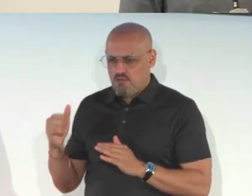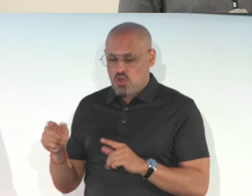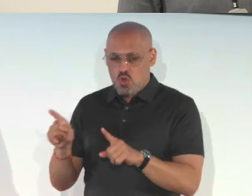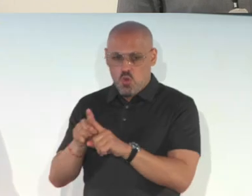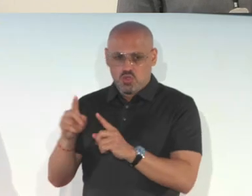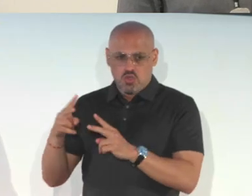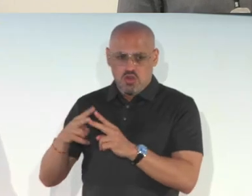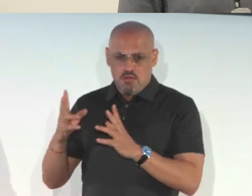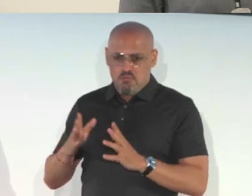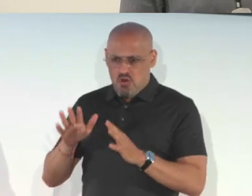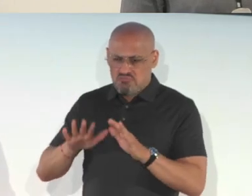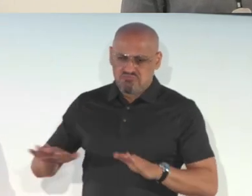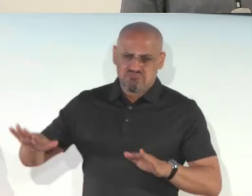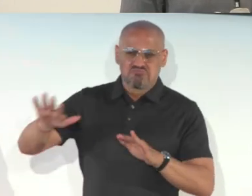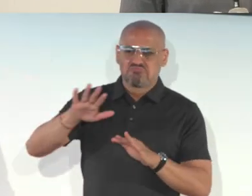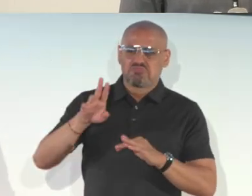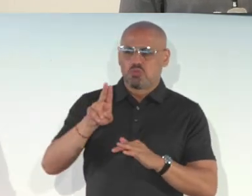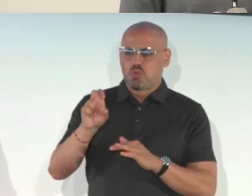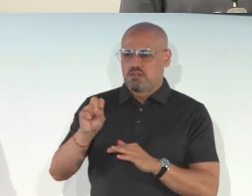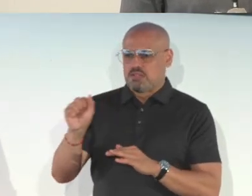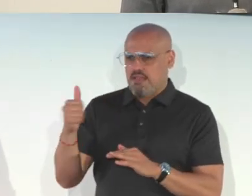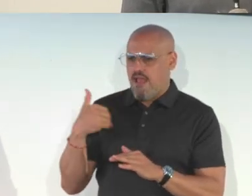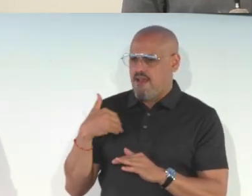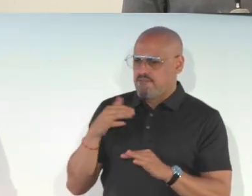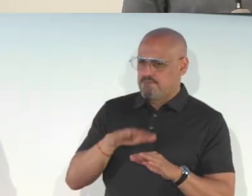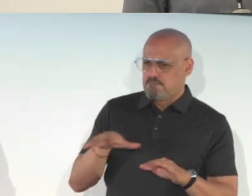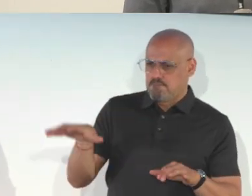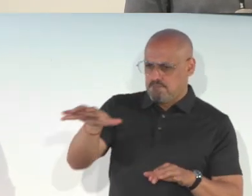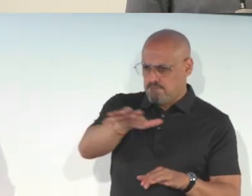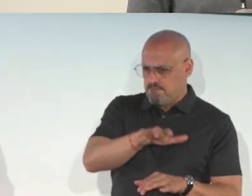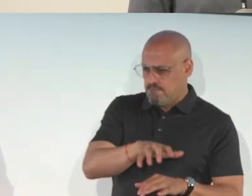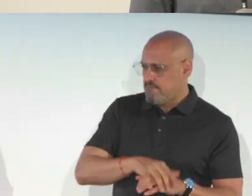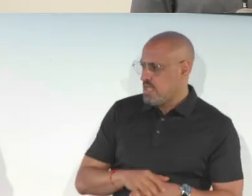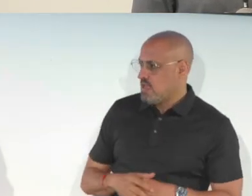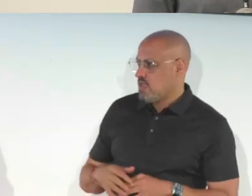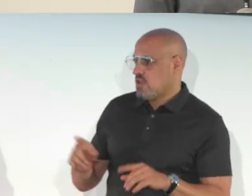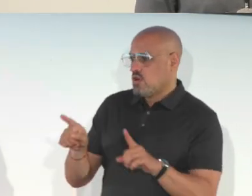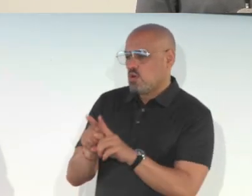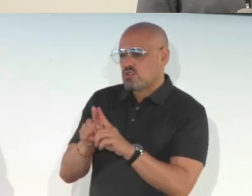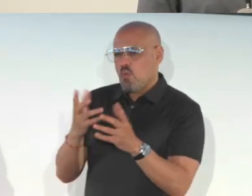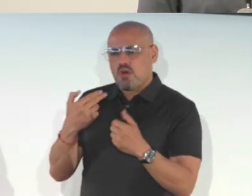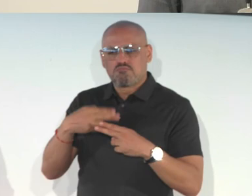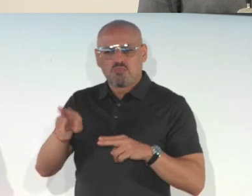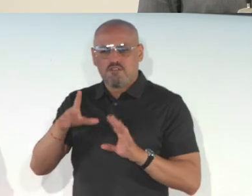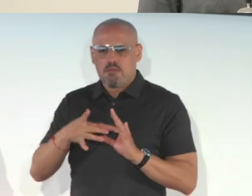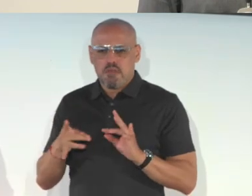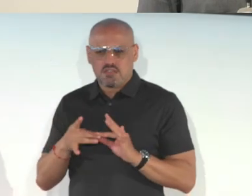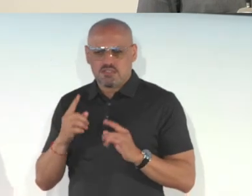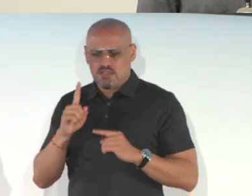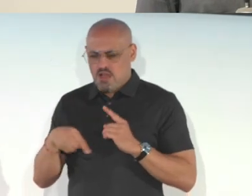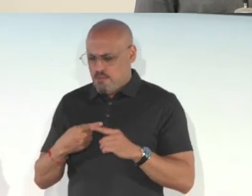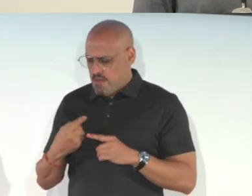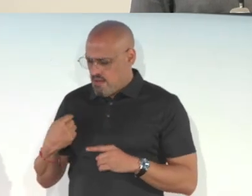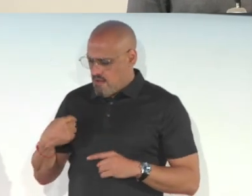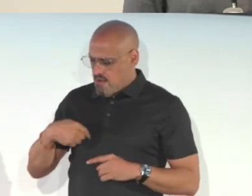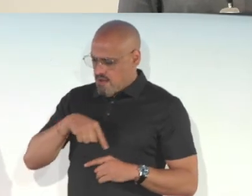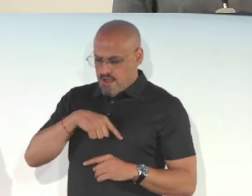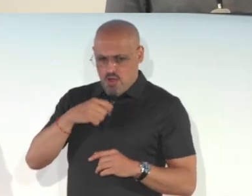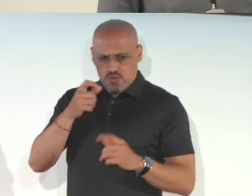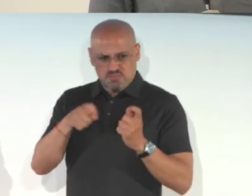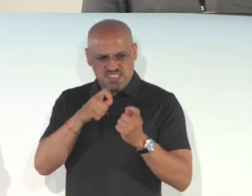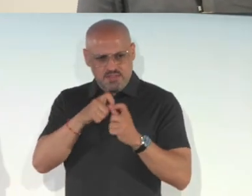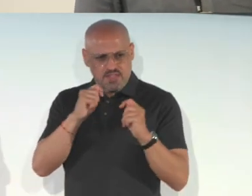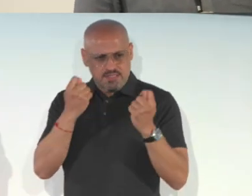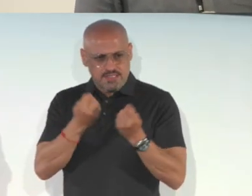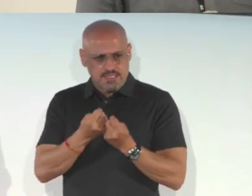partners across the U.S. And well. So we also wanted to just briefly mention a little bit about our specific team